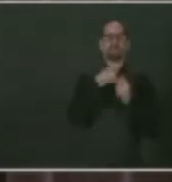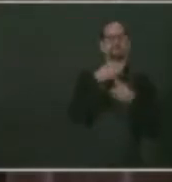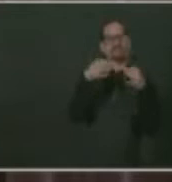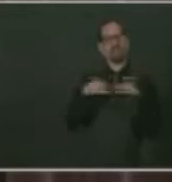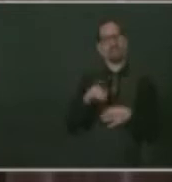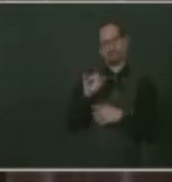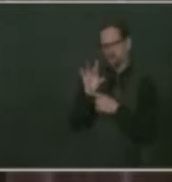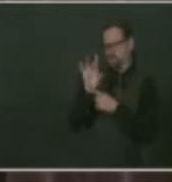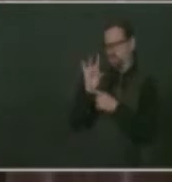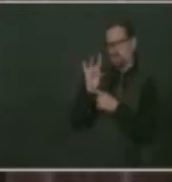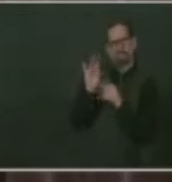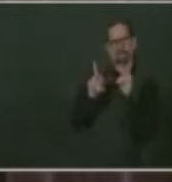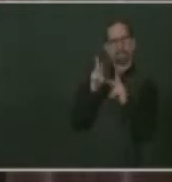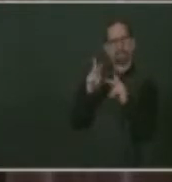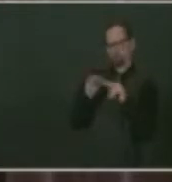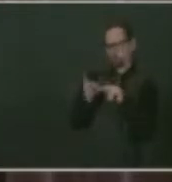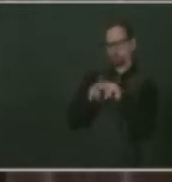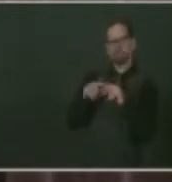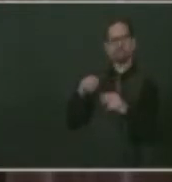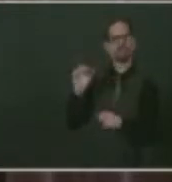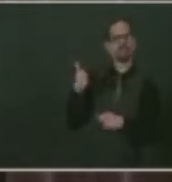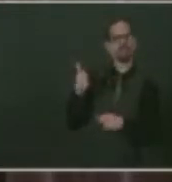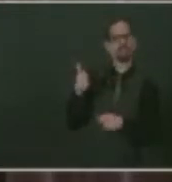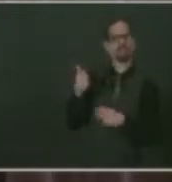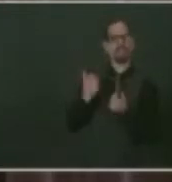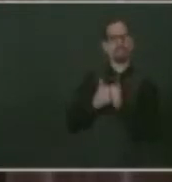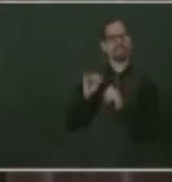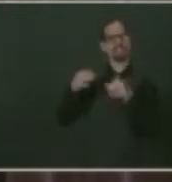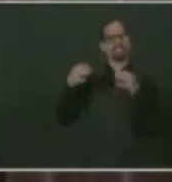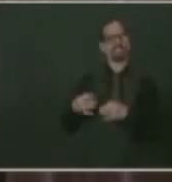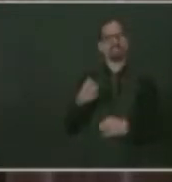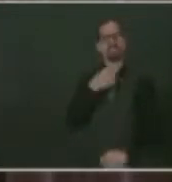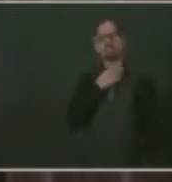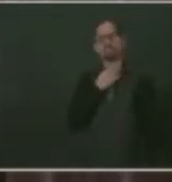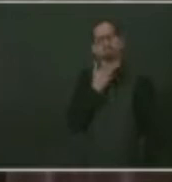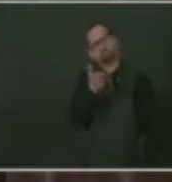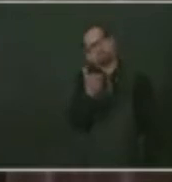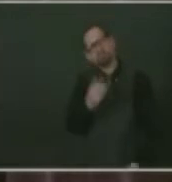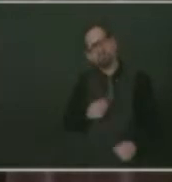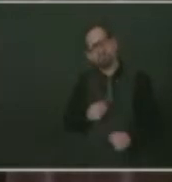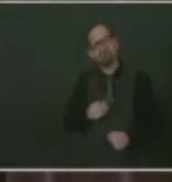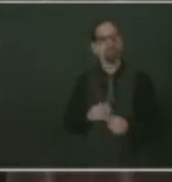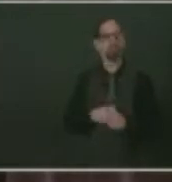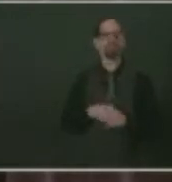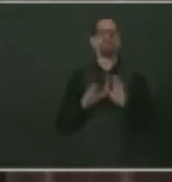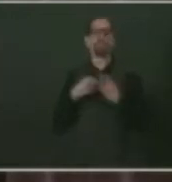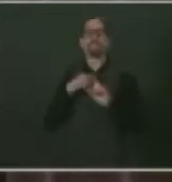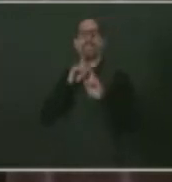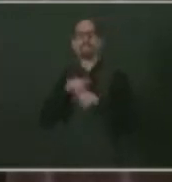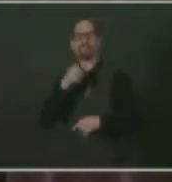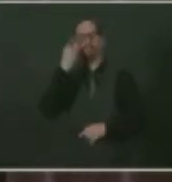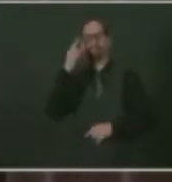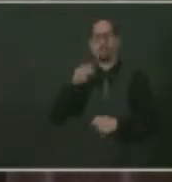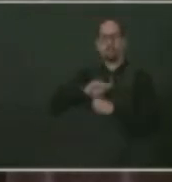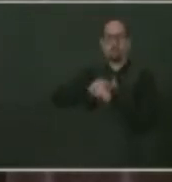has significant impact going forward on business. We understand the science behind the virus and how the